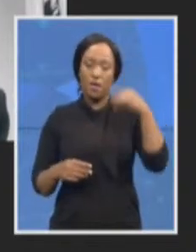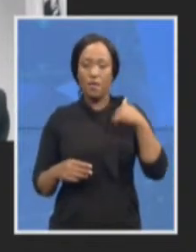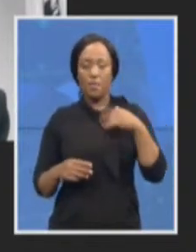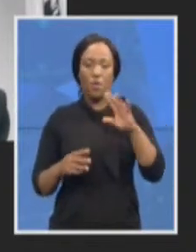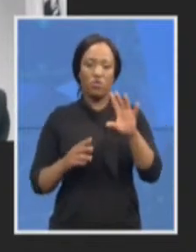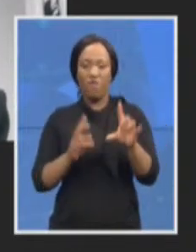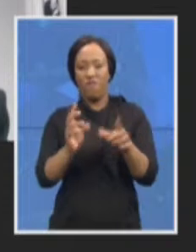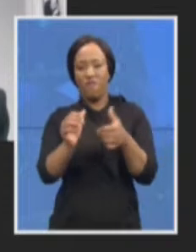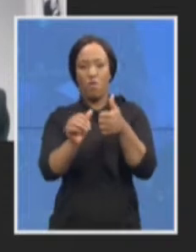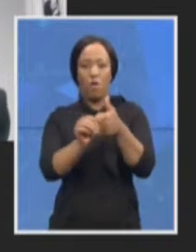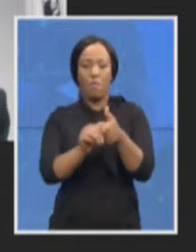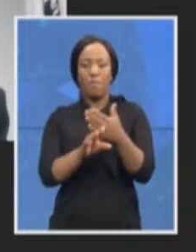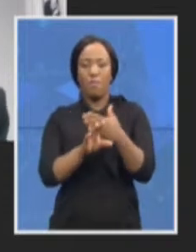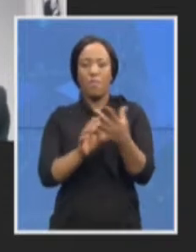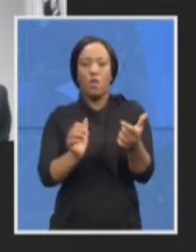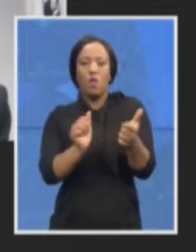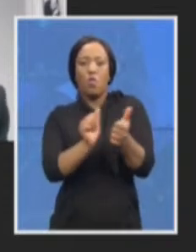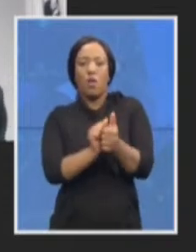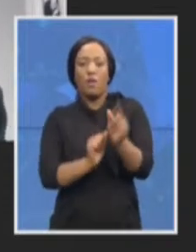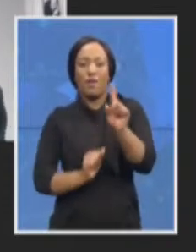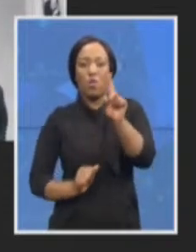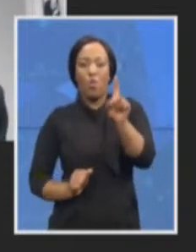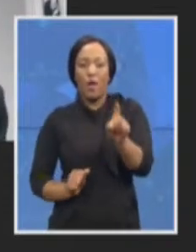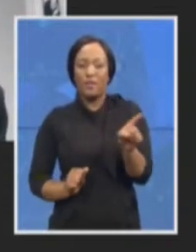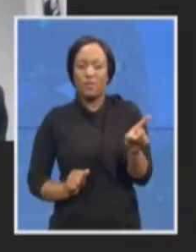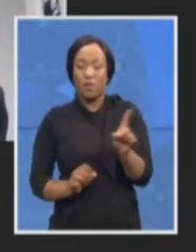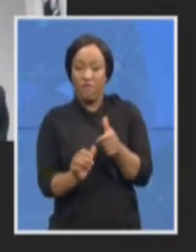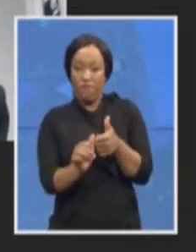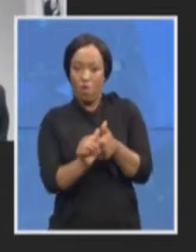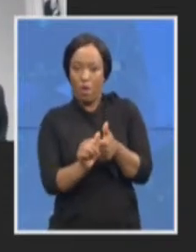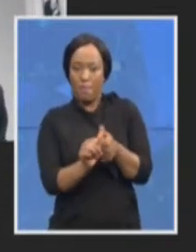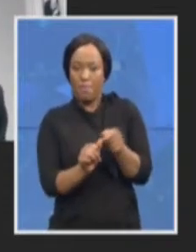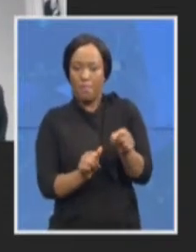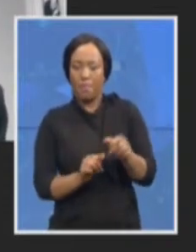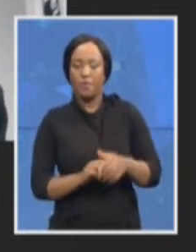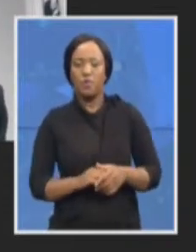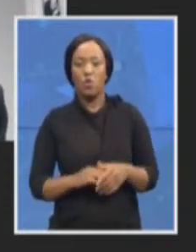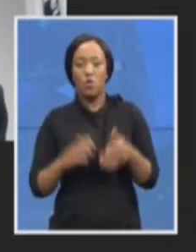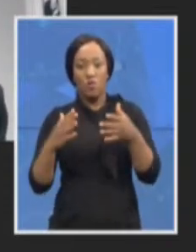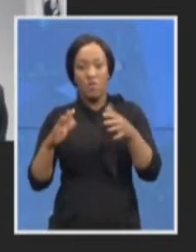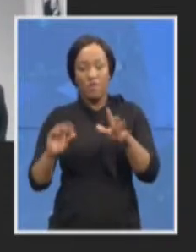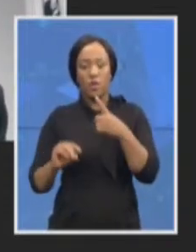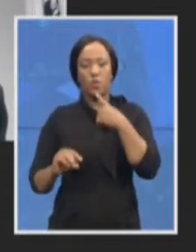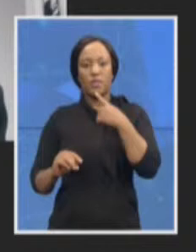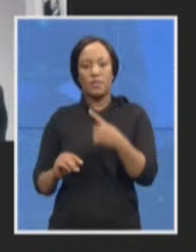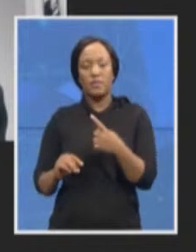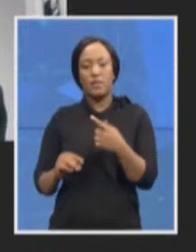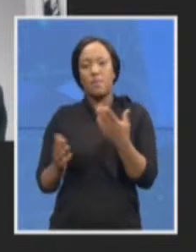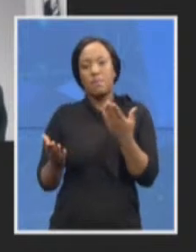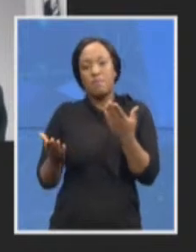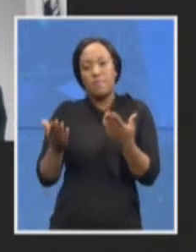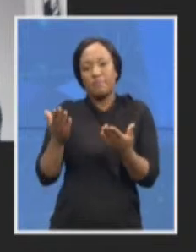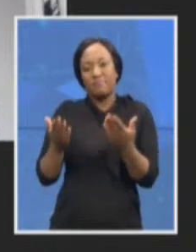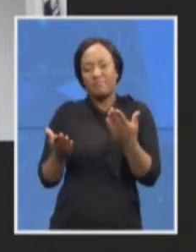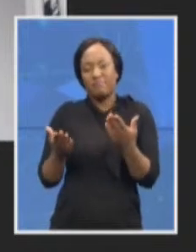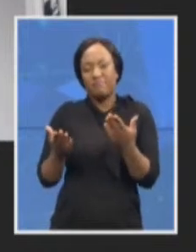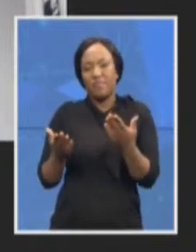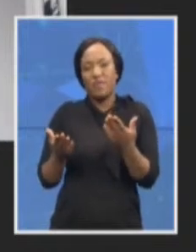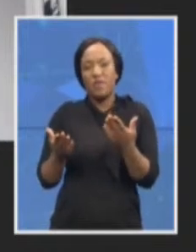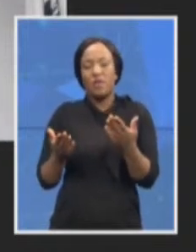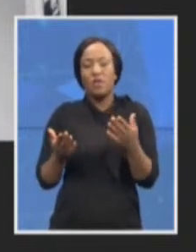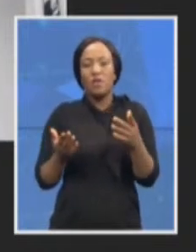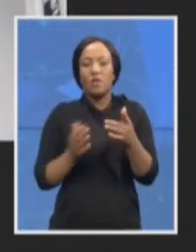know, obviously, having said all of that, much may be read into the fact that Advocate Kronia is actually not at this press briefing.